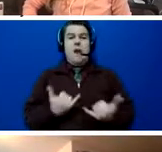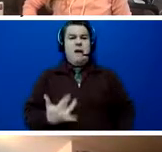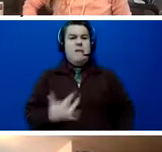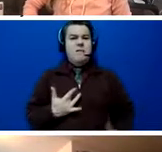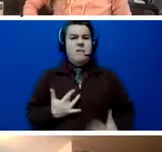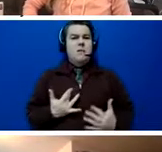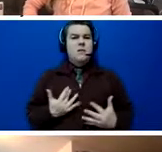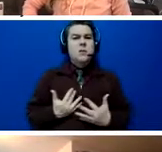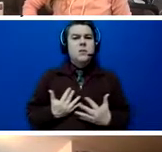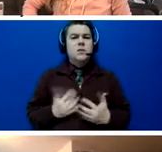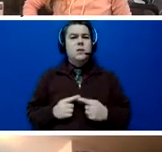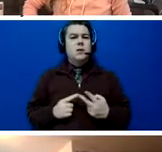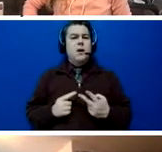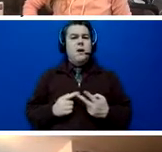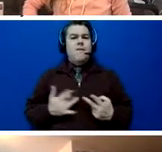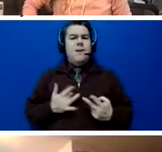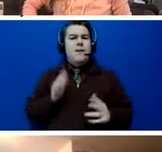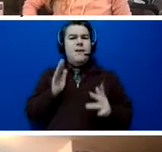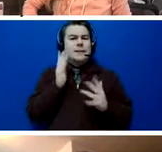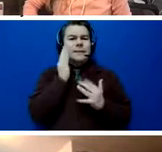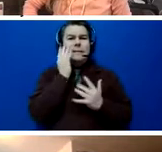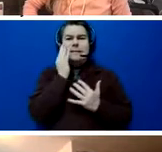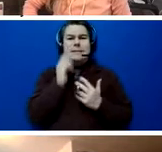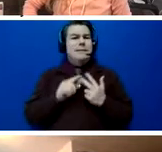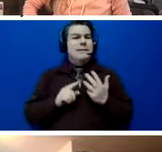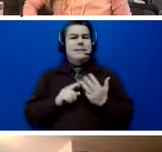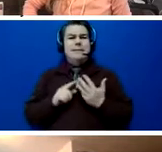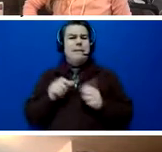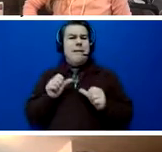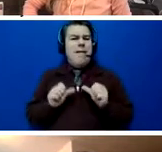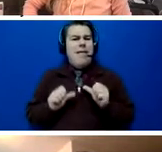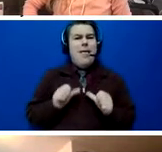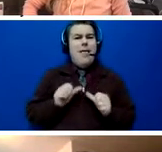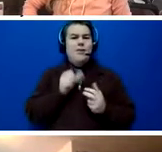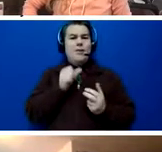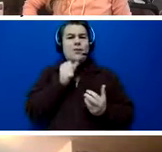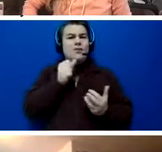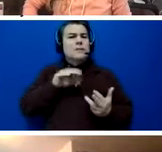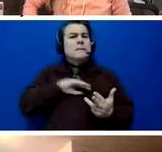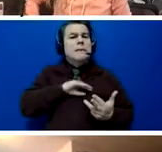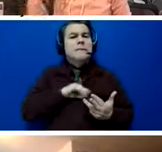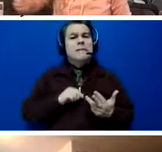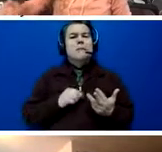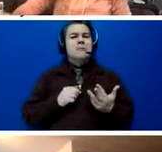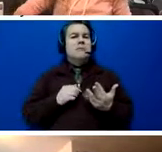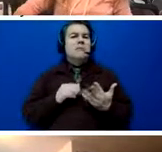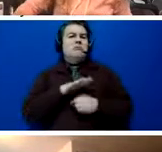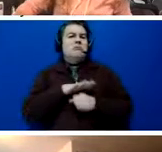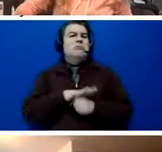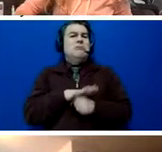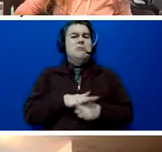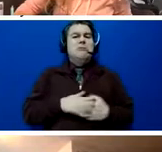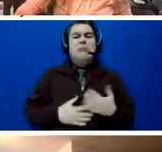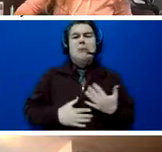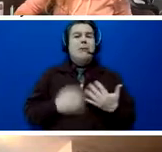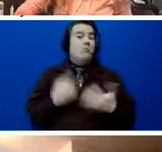I am feeling worry. I am feeling doubt. I am feeling unsatisfied. I am feeling stress. I am feeling whatever it is